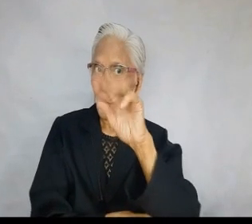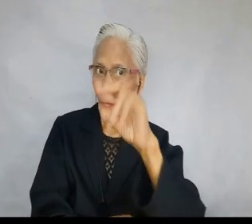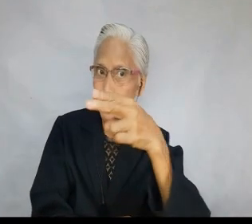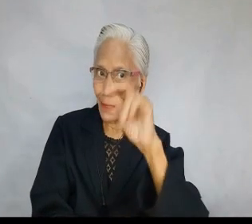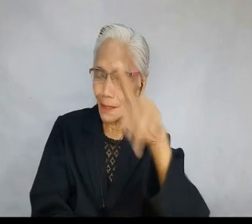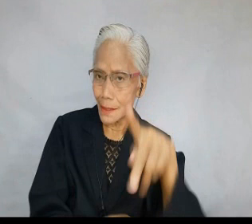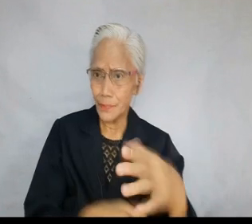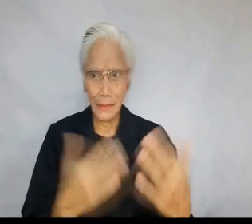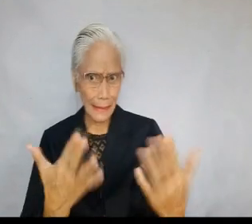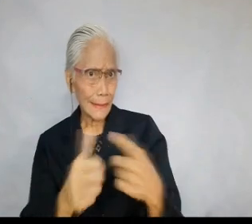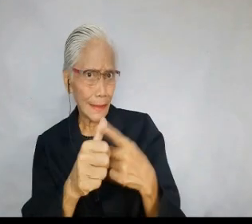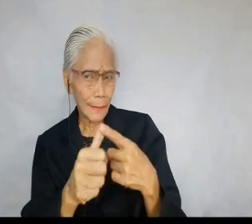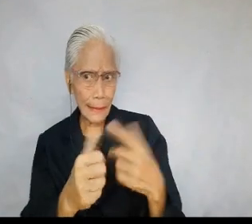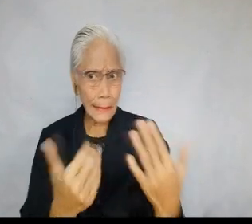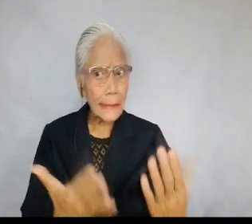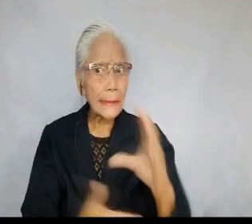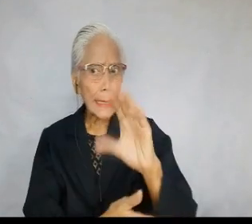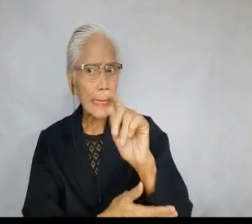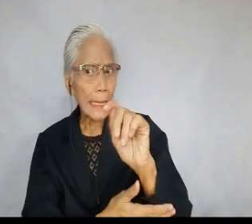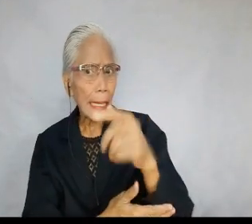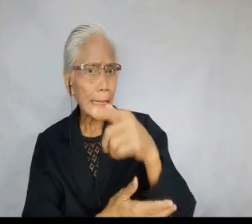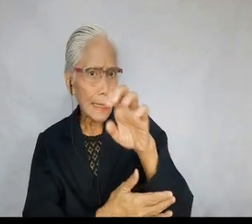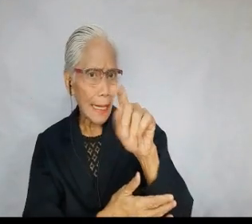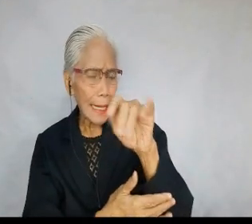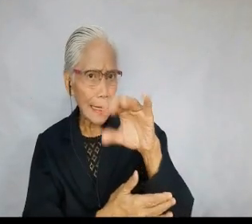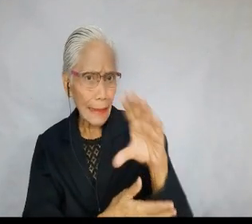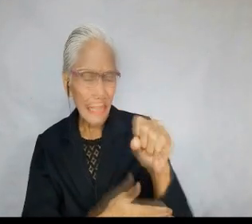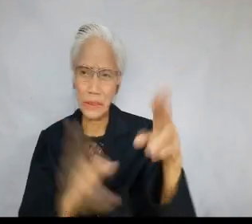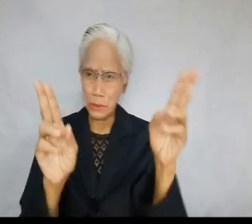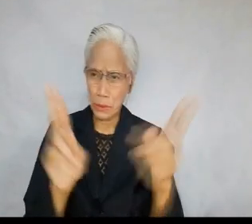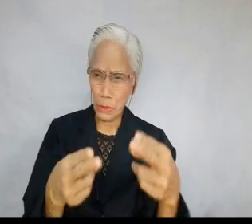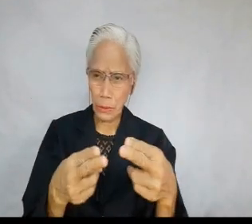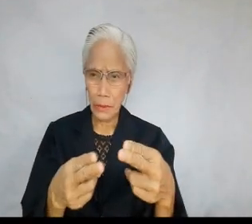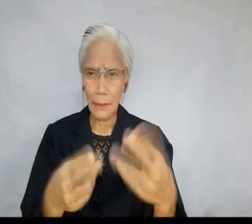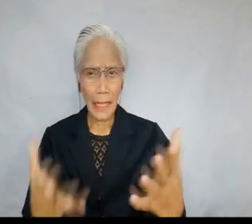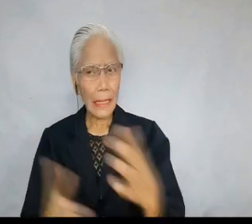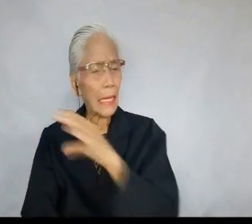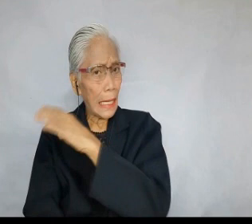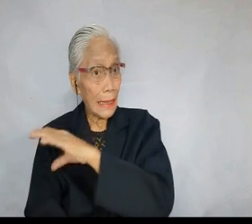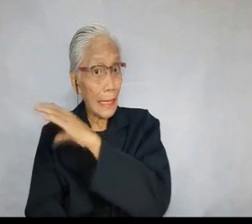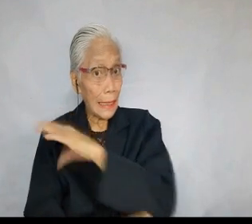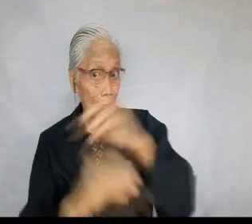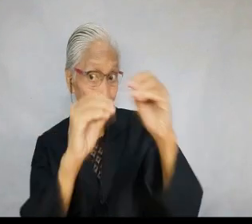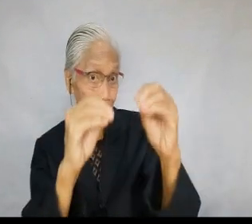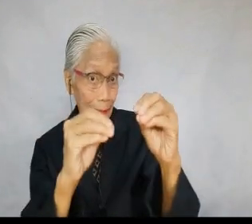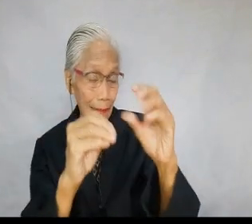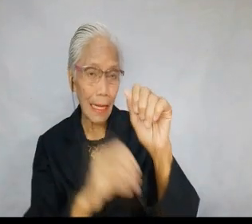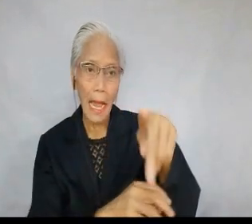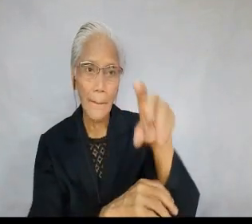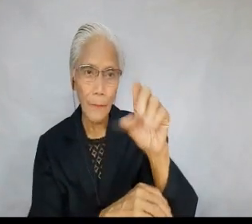part, let us go to Categetics. Categetics is short for Catechetical Apologetics.